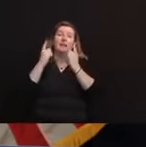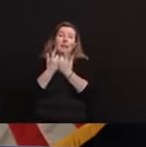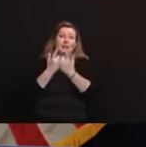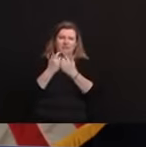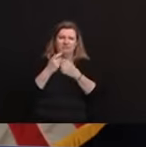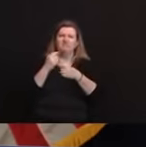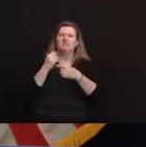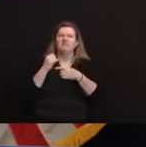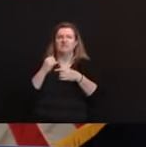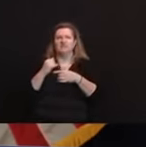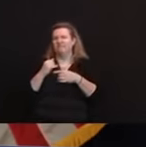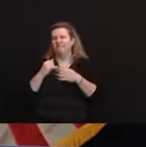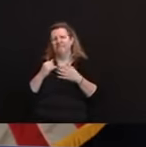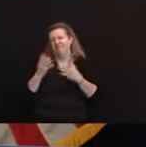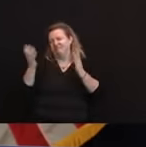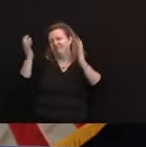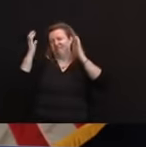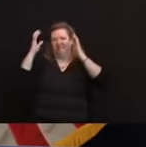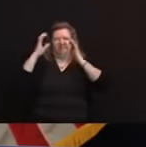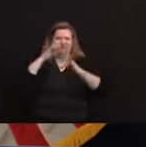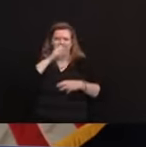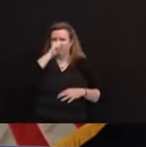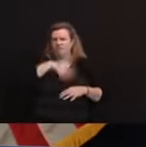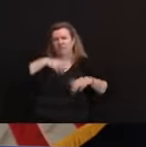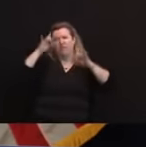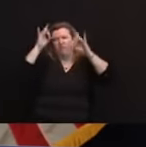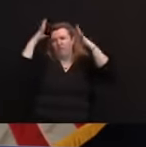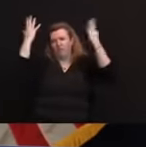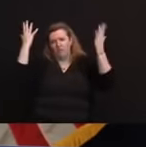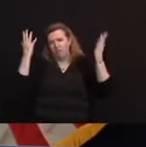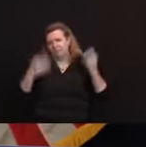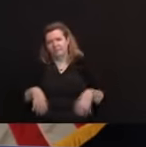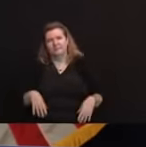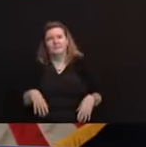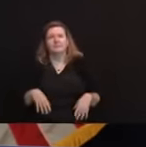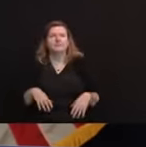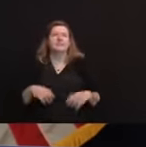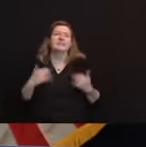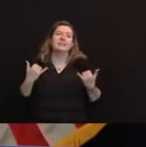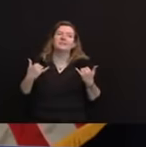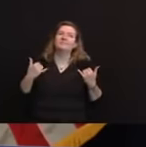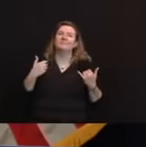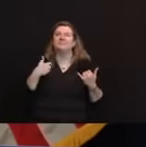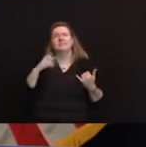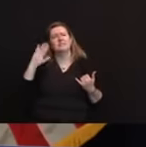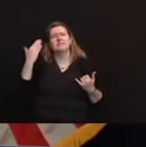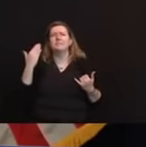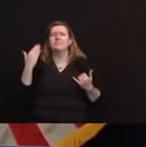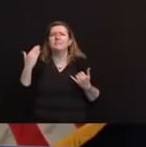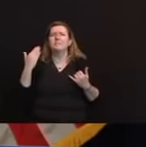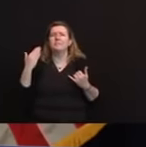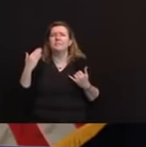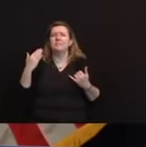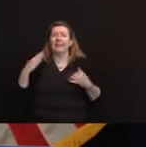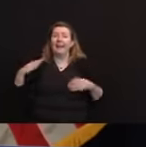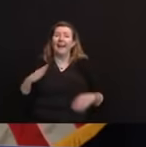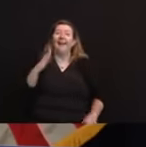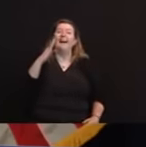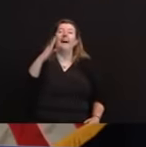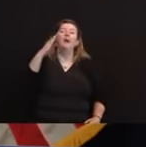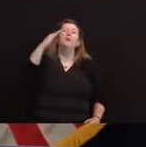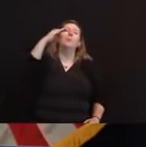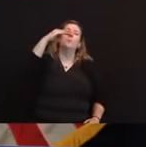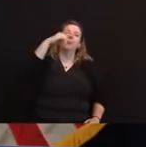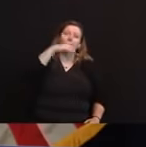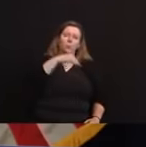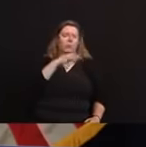is that what we are seeing is that we are now cresting near the top of the curve and that we will begin to, hopefully, begin to